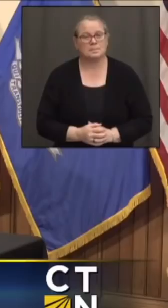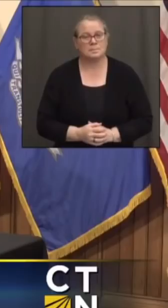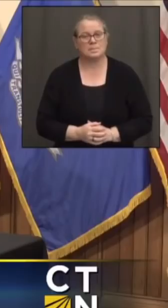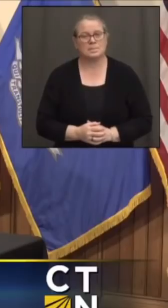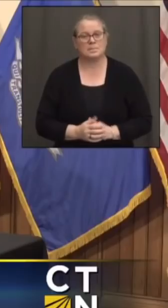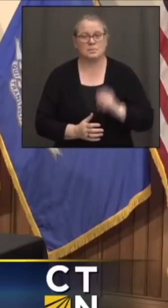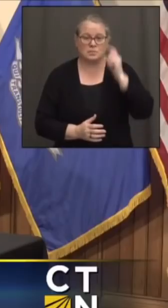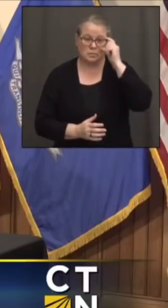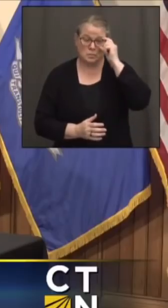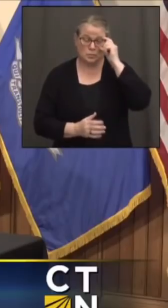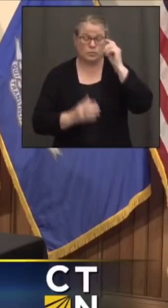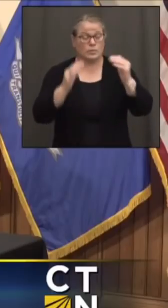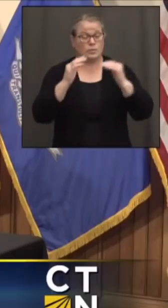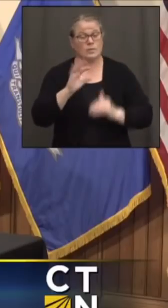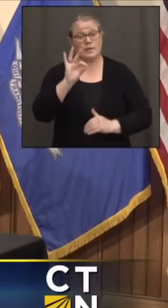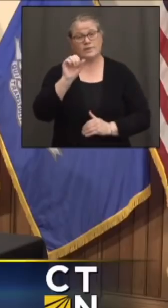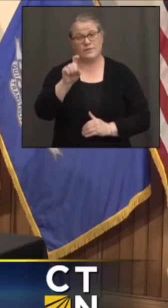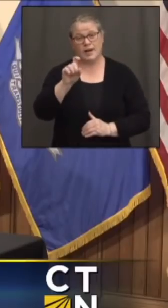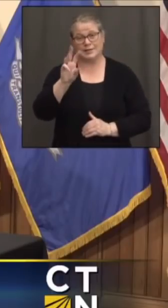Fox 61.